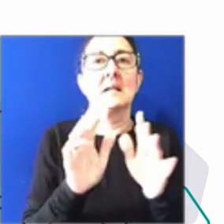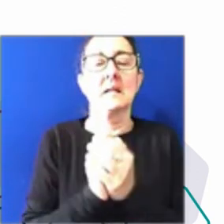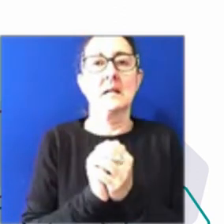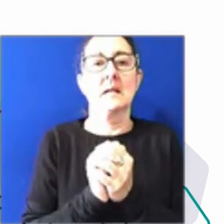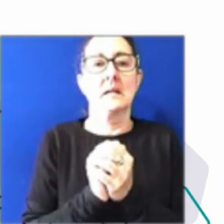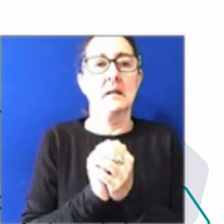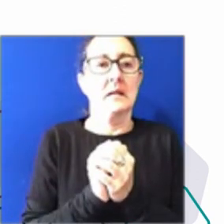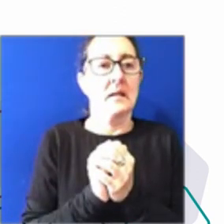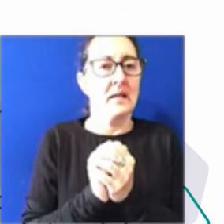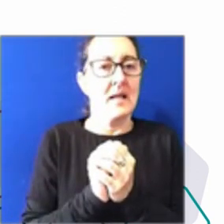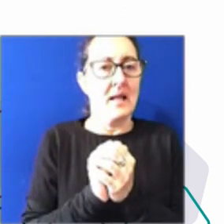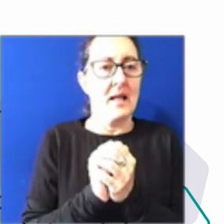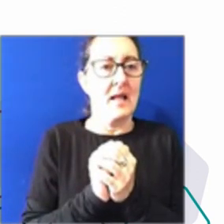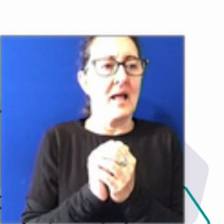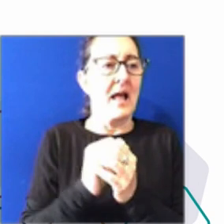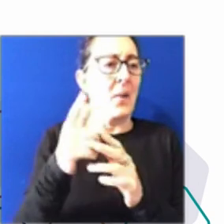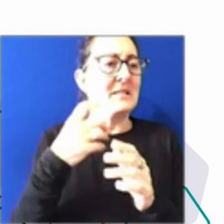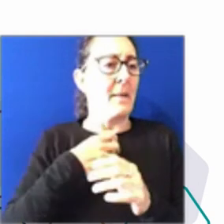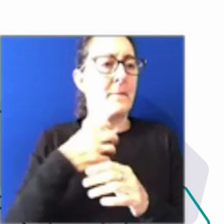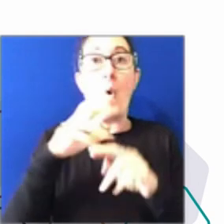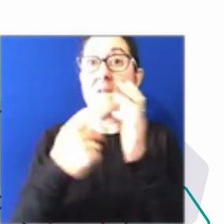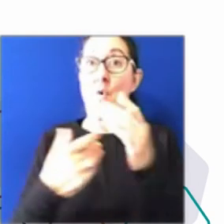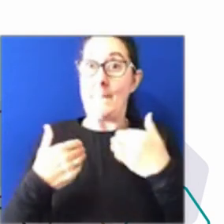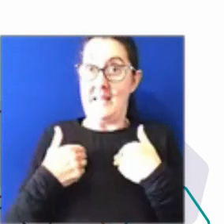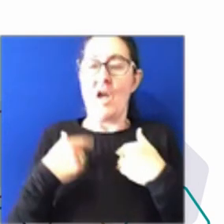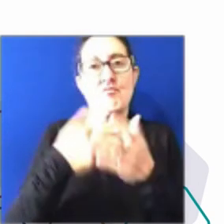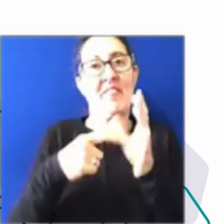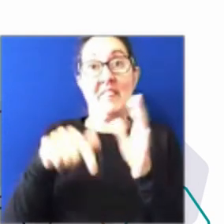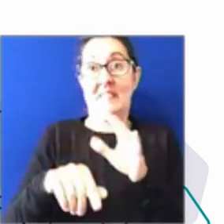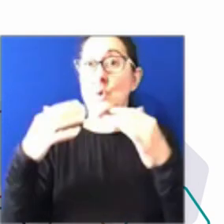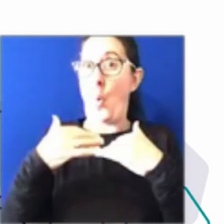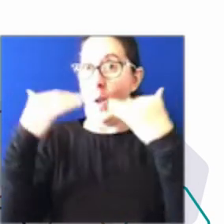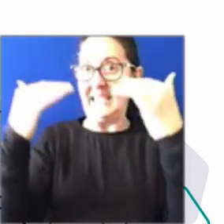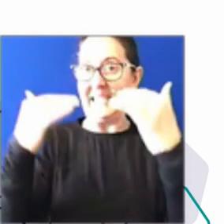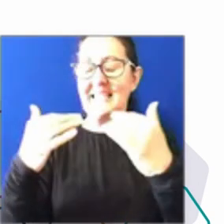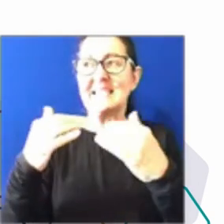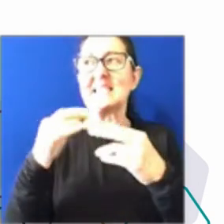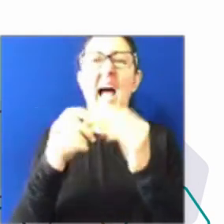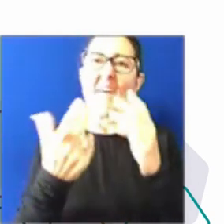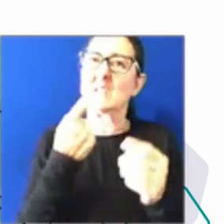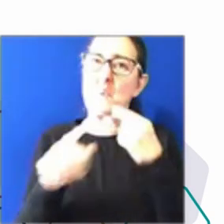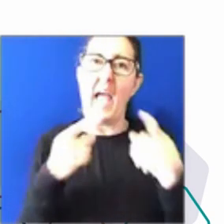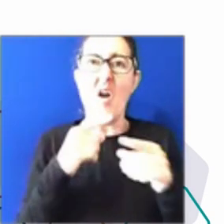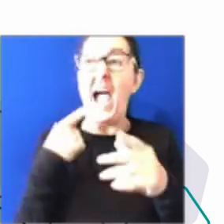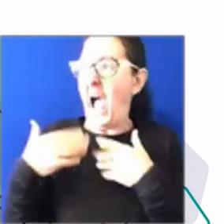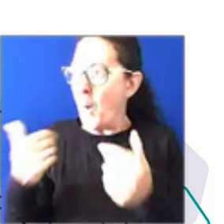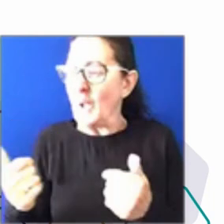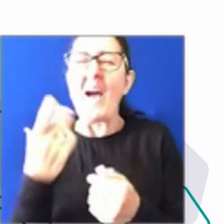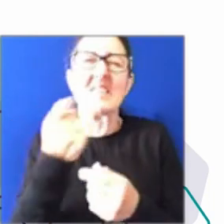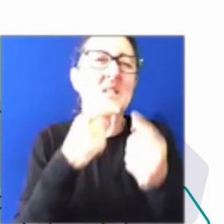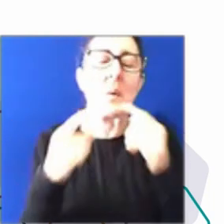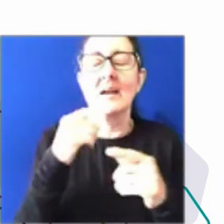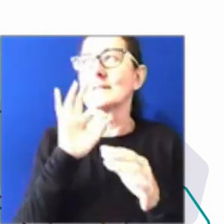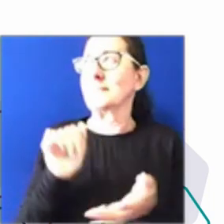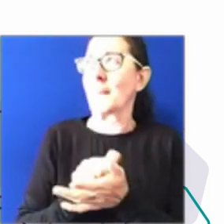was more familiar with this audience, I probably would just repeat the conversation. But there was some swearing. How are you? And this person then